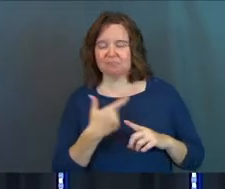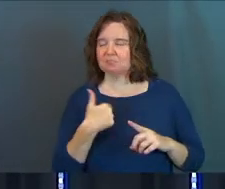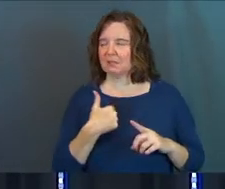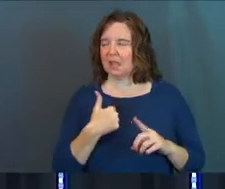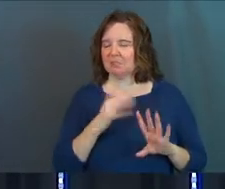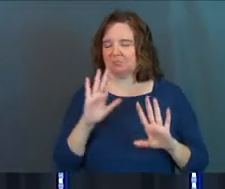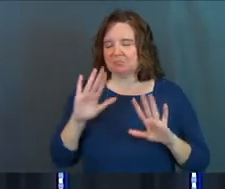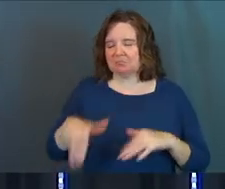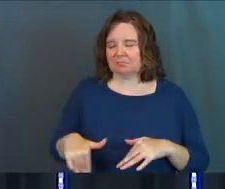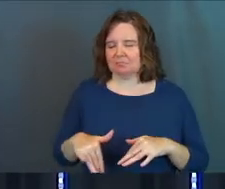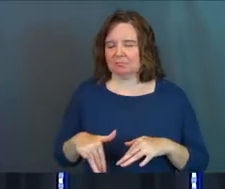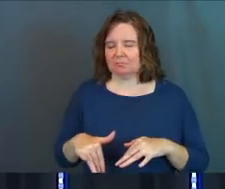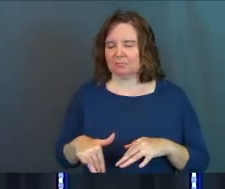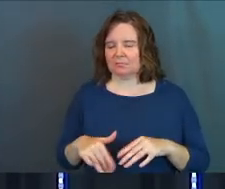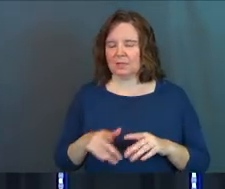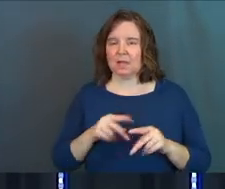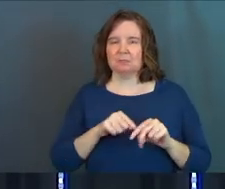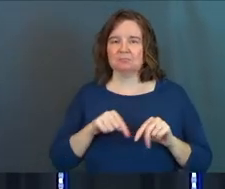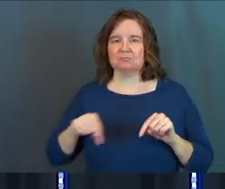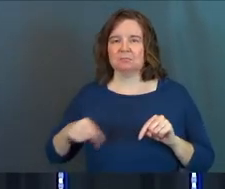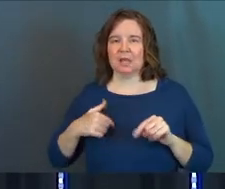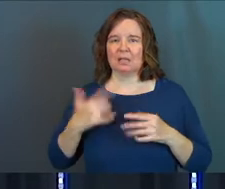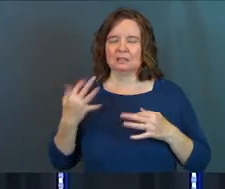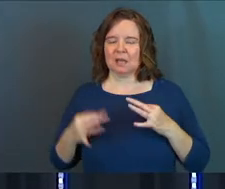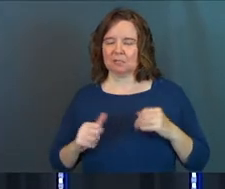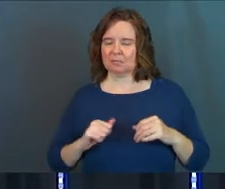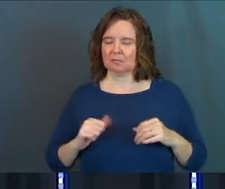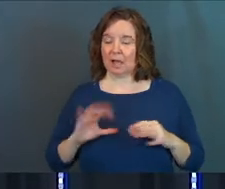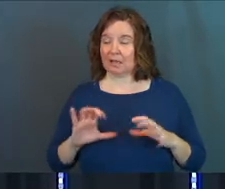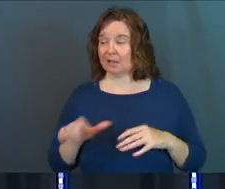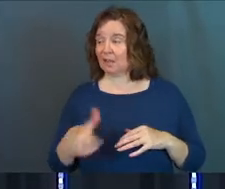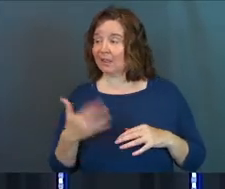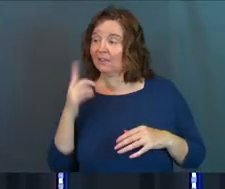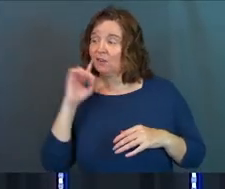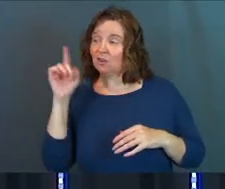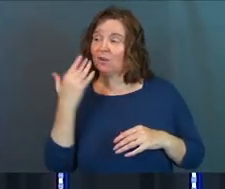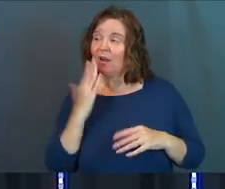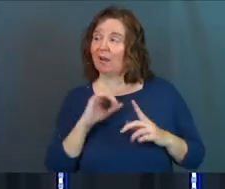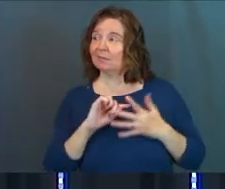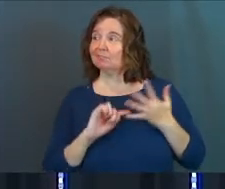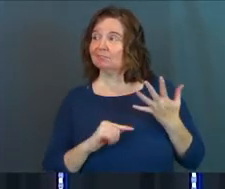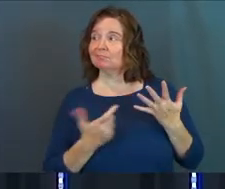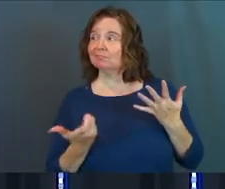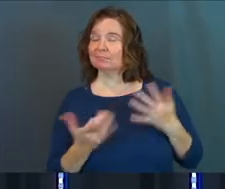sidestepped me like a Christian. You sidestepped me over here and said, but I did this other thing for you, God.